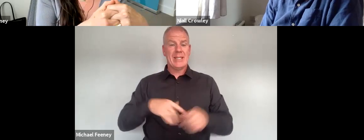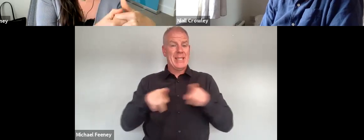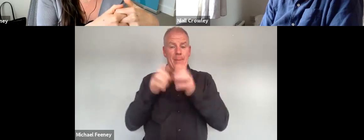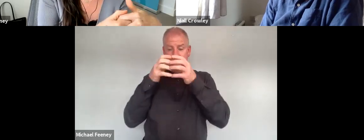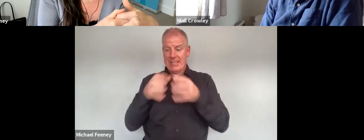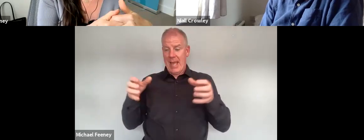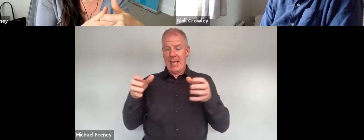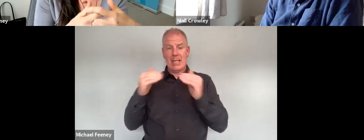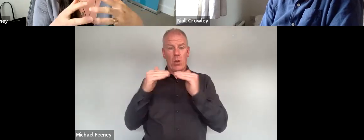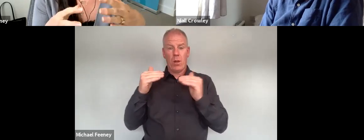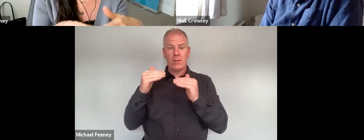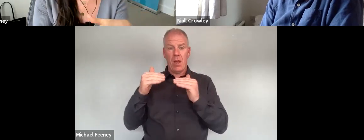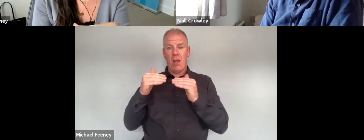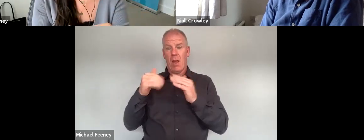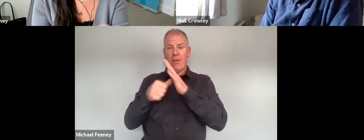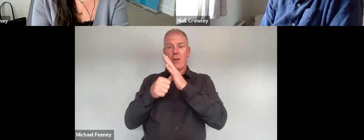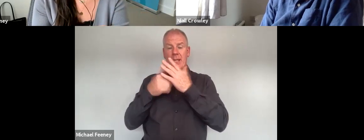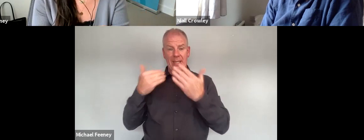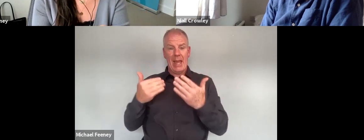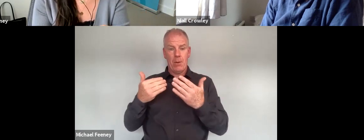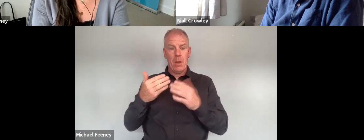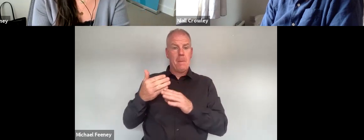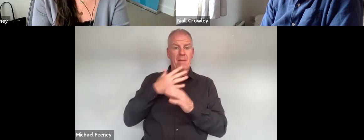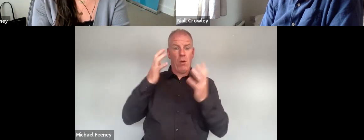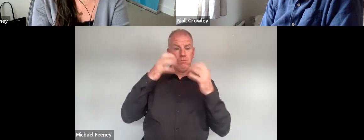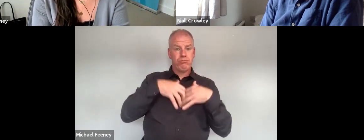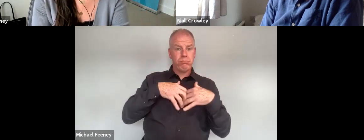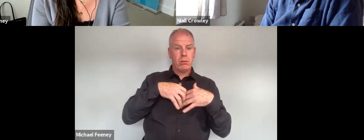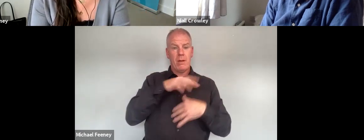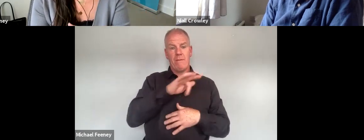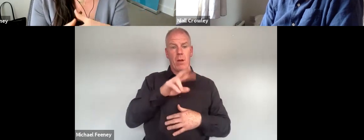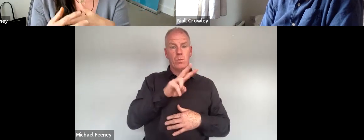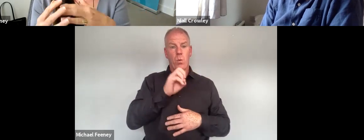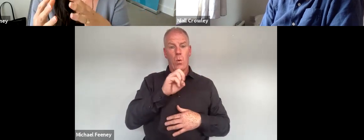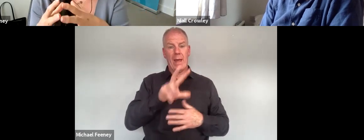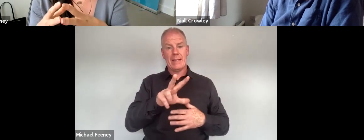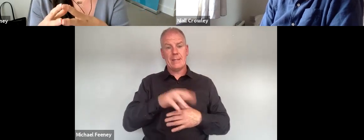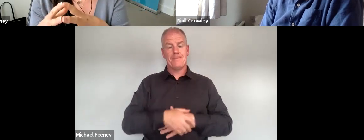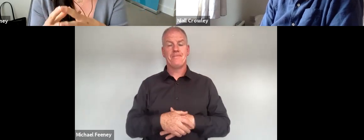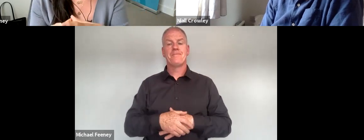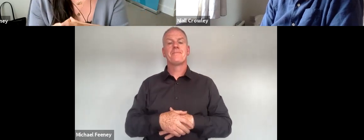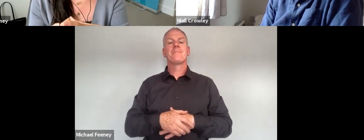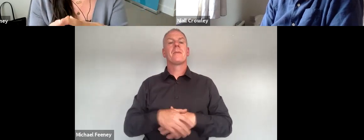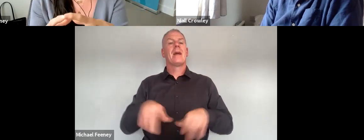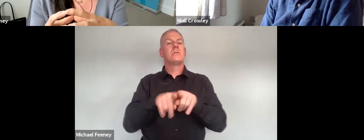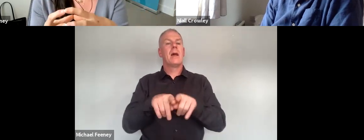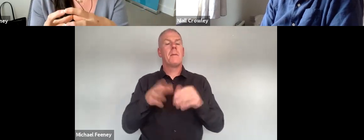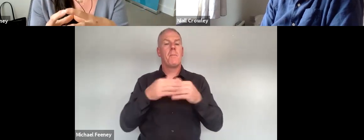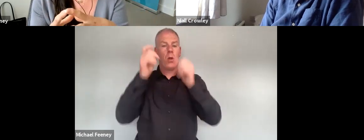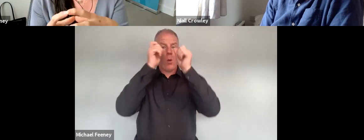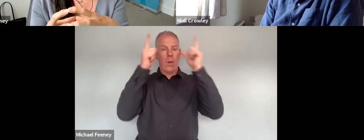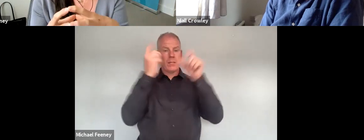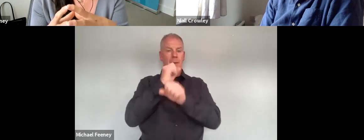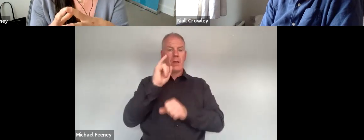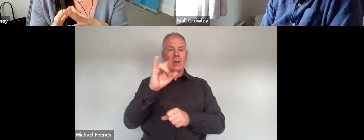with its single mandate was before the crash of 2008 and also while general awareness of IREC as a new